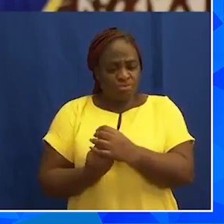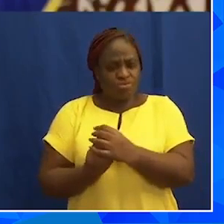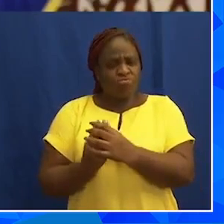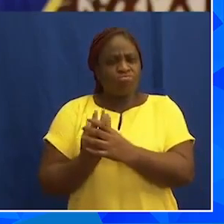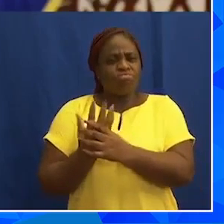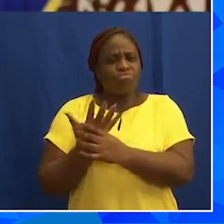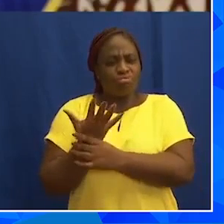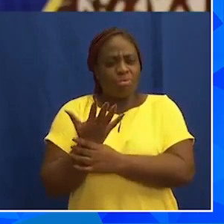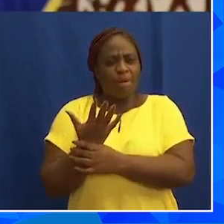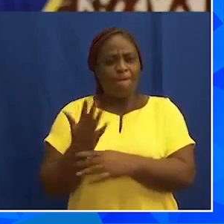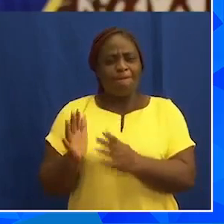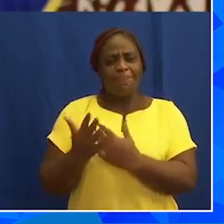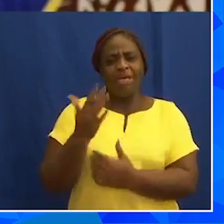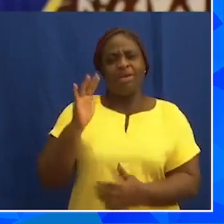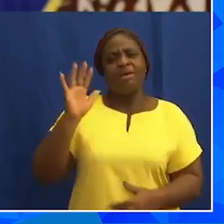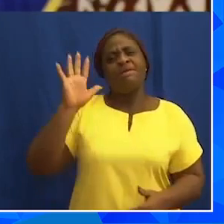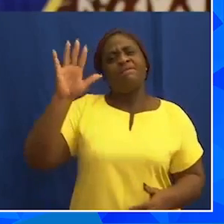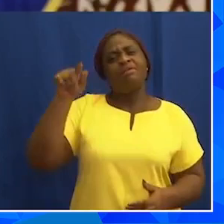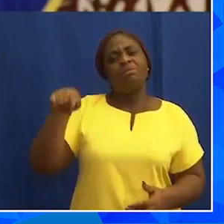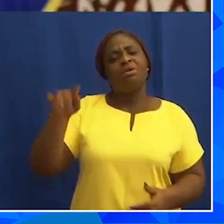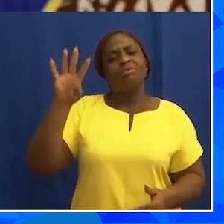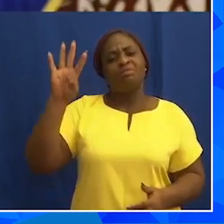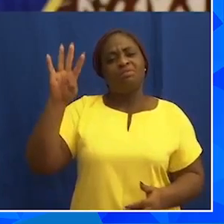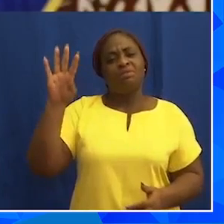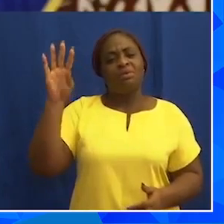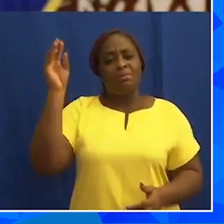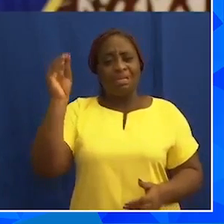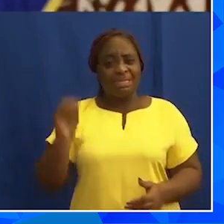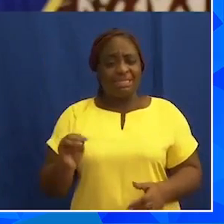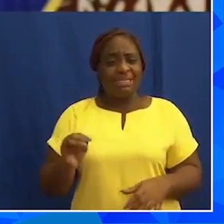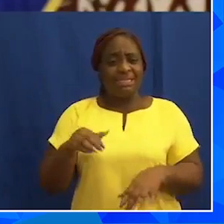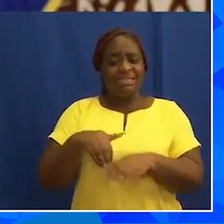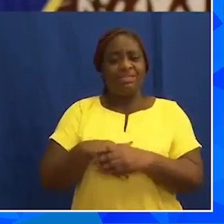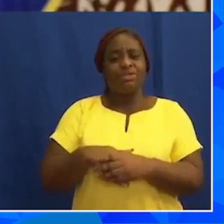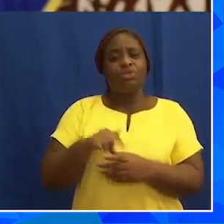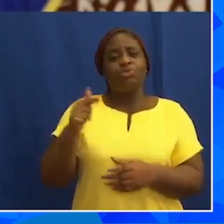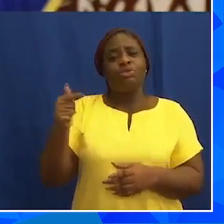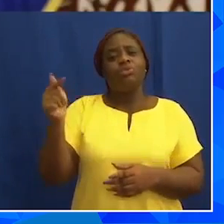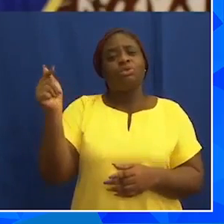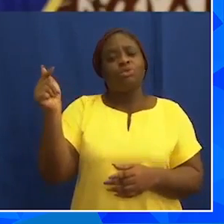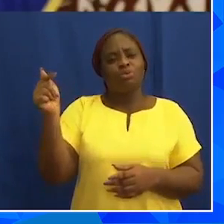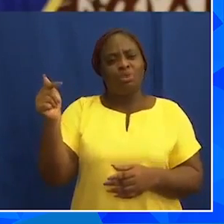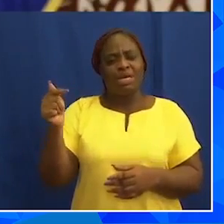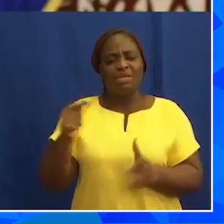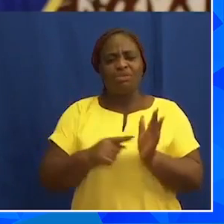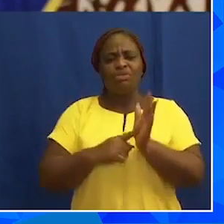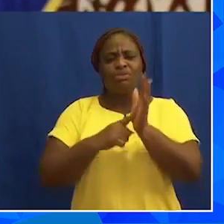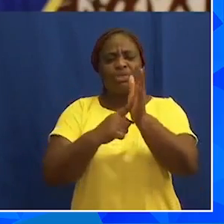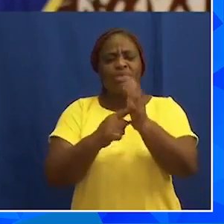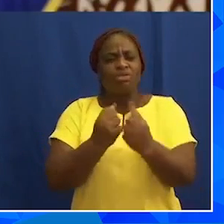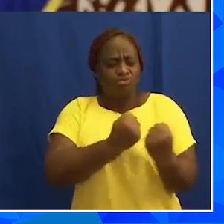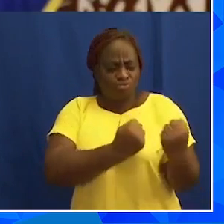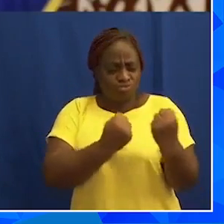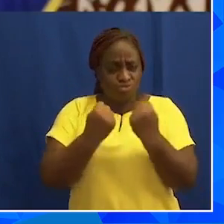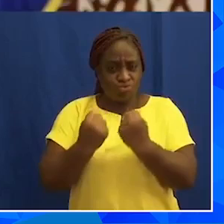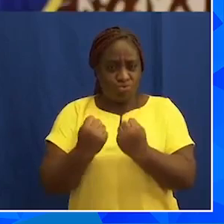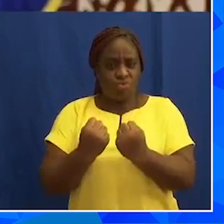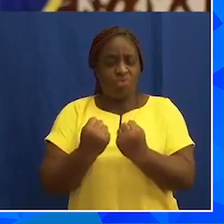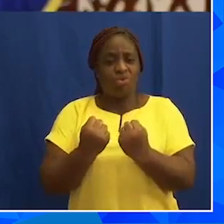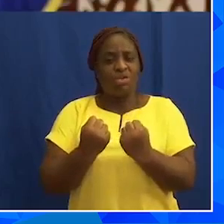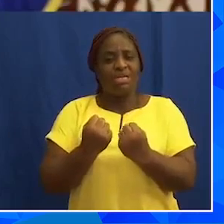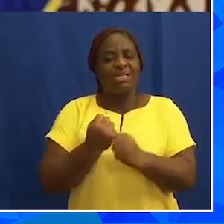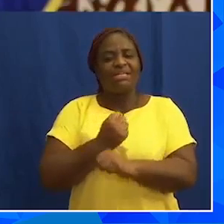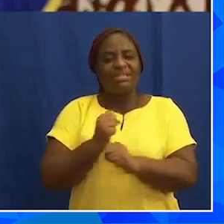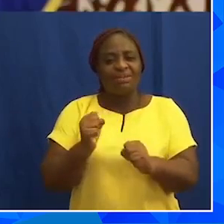a remarkable 5.4 percent in 2021, signifying a strong recovery from the 0